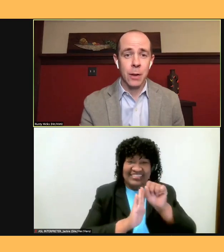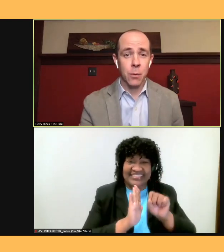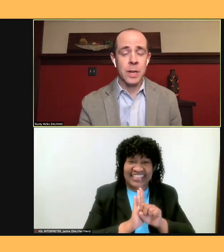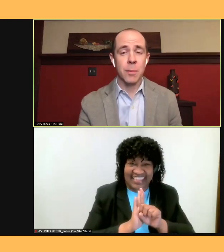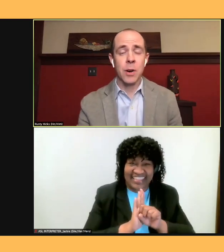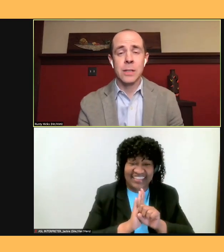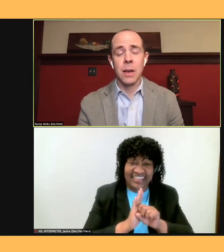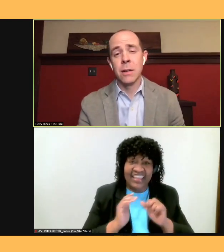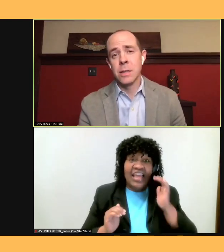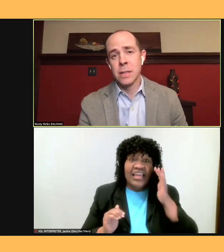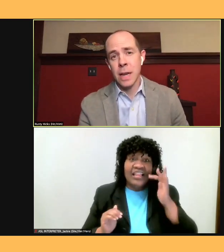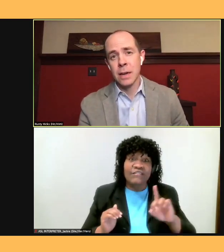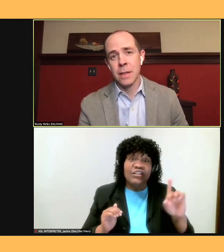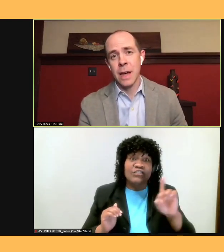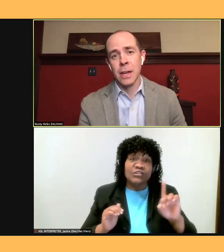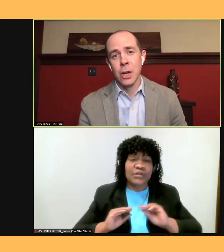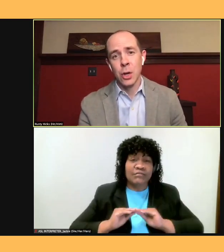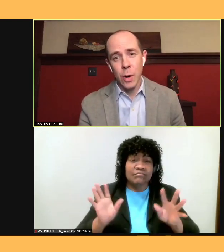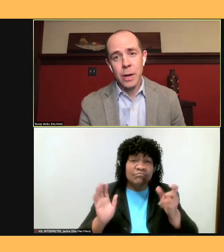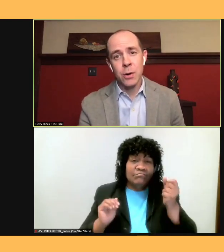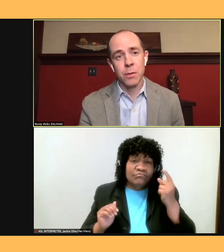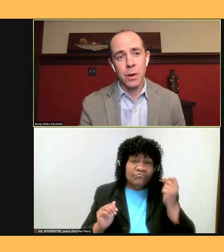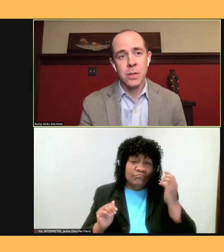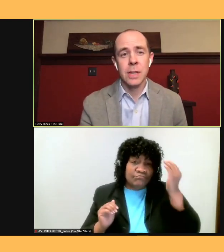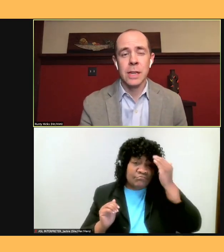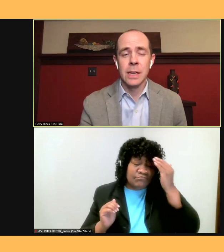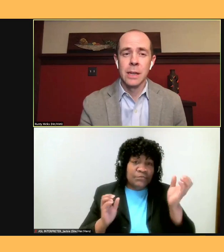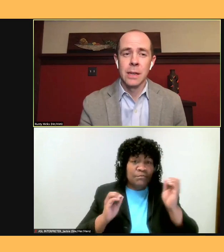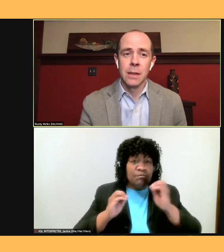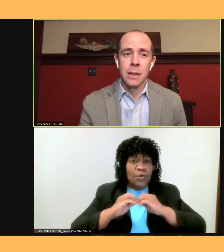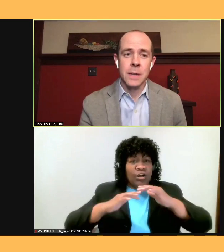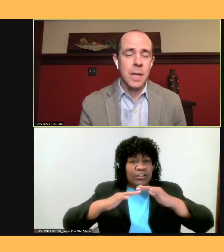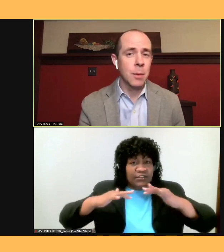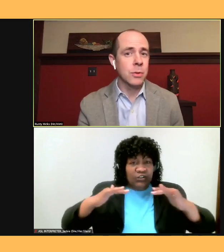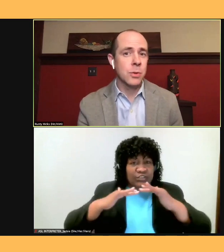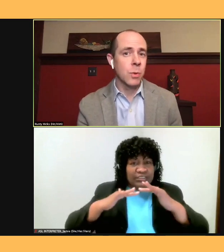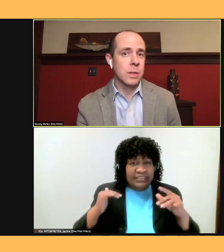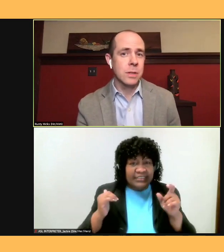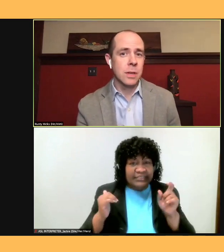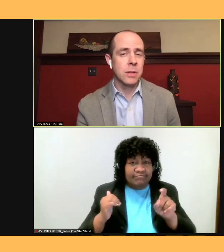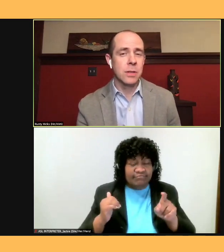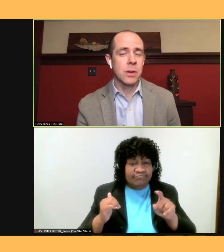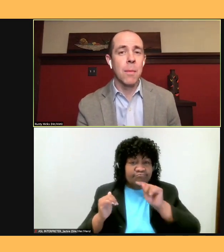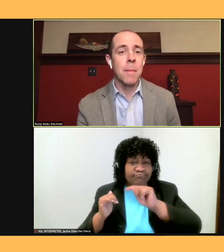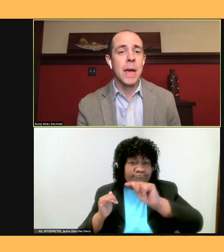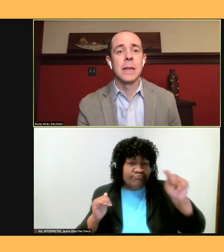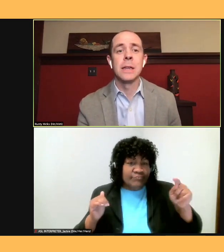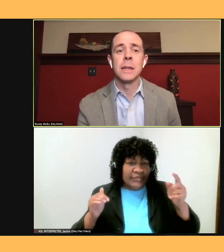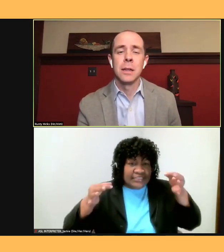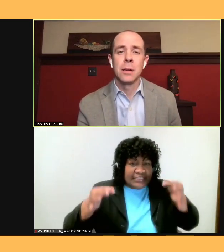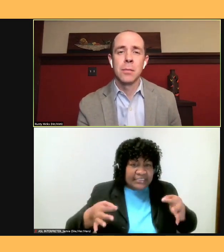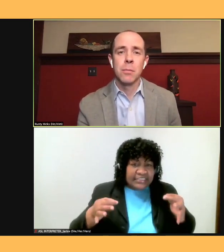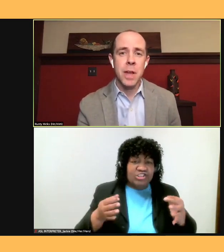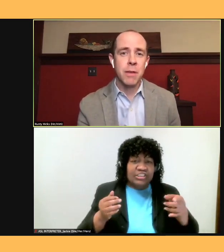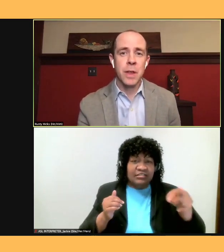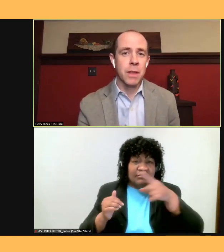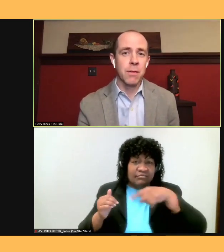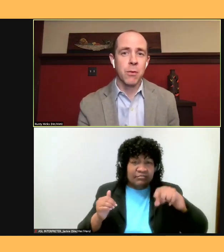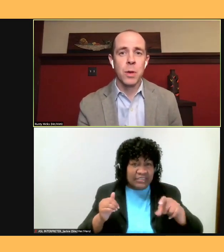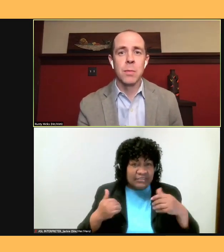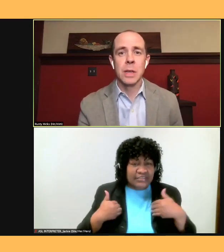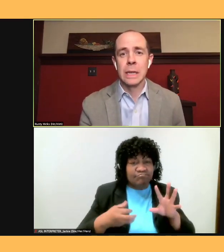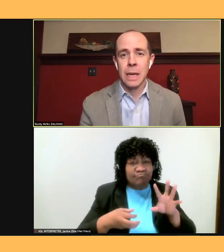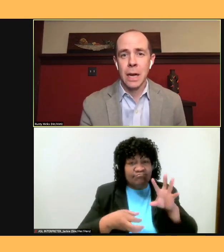understand that greater diversity at the tables where decisions are made benefit the 40 million